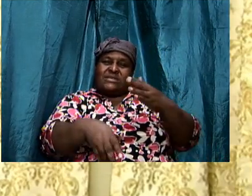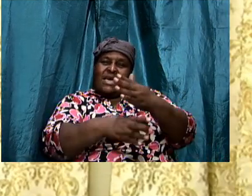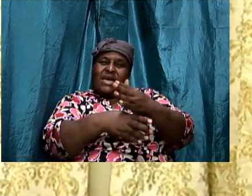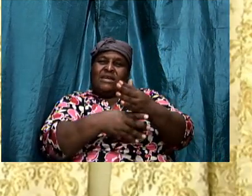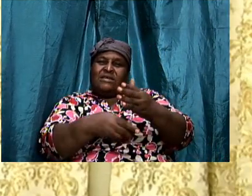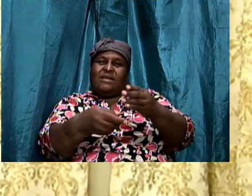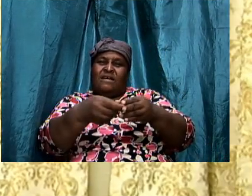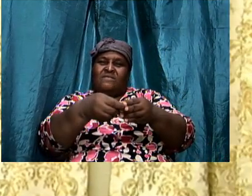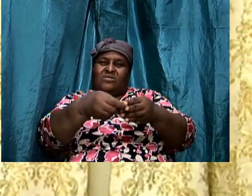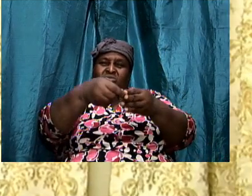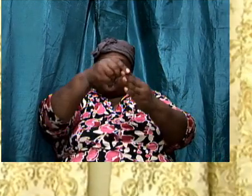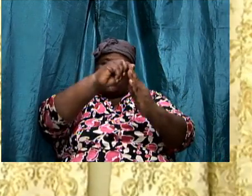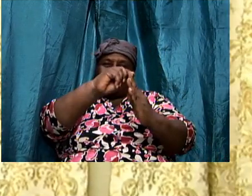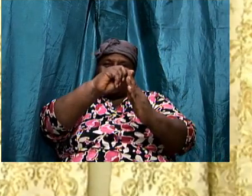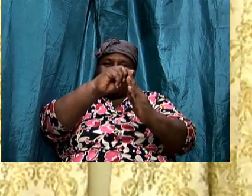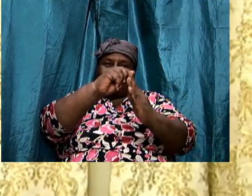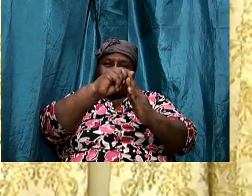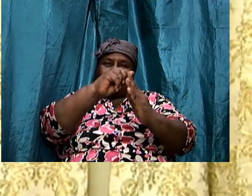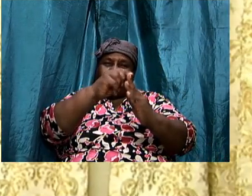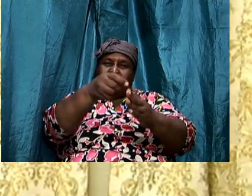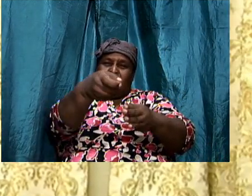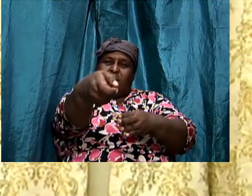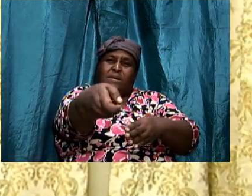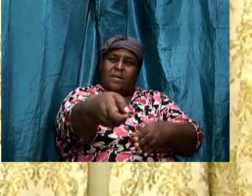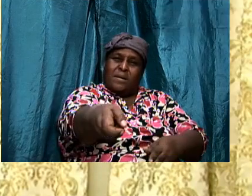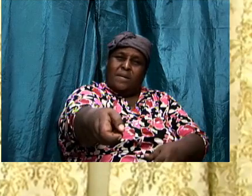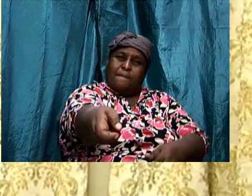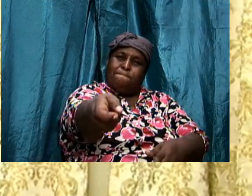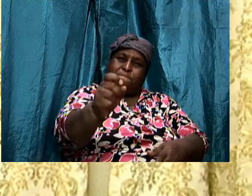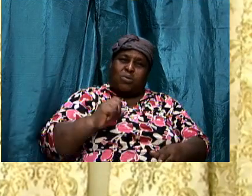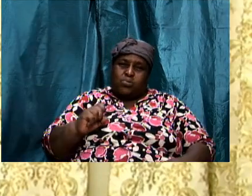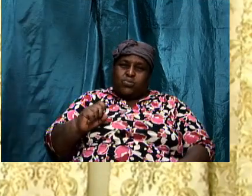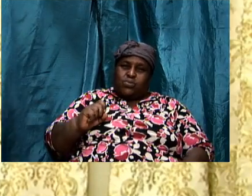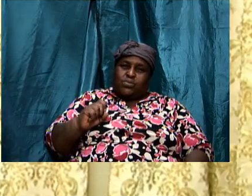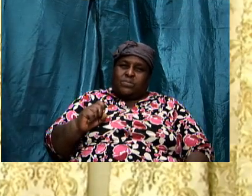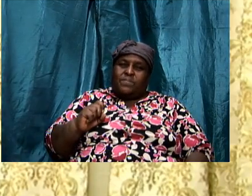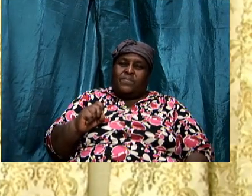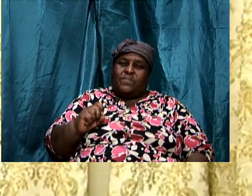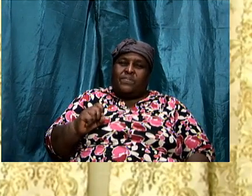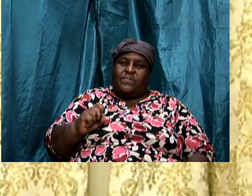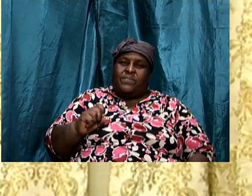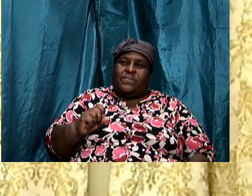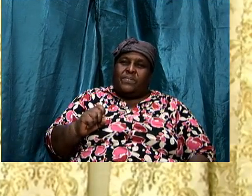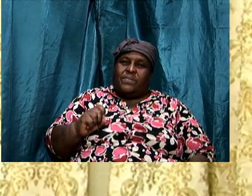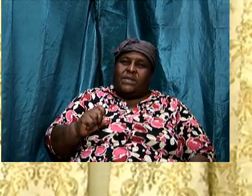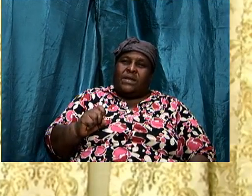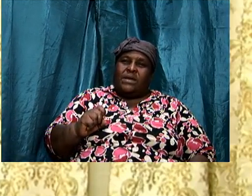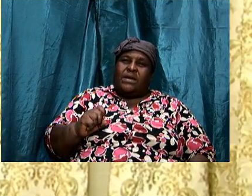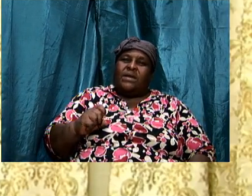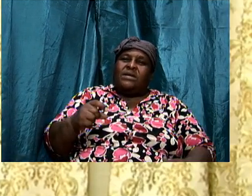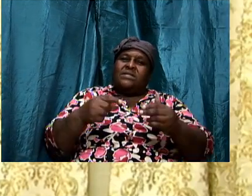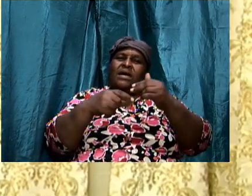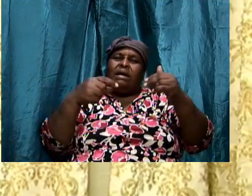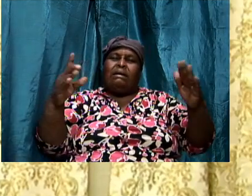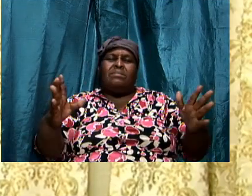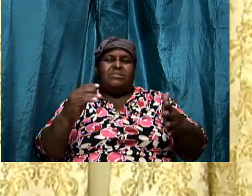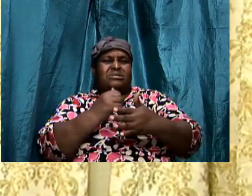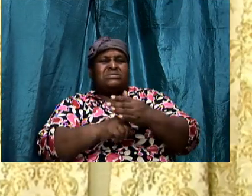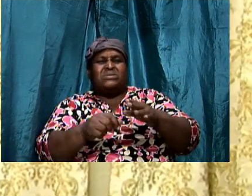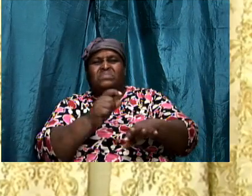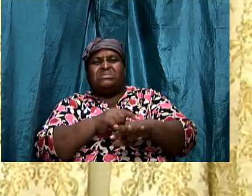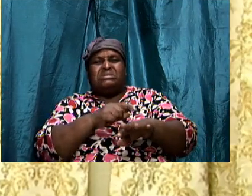straight edge. And they just pushed it in and pulled it out. And the enemy sometimes